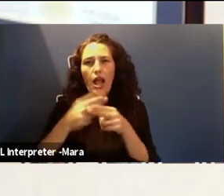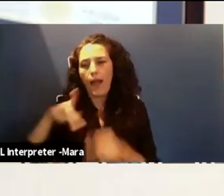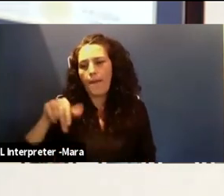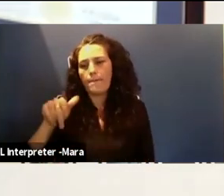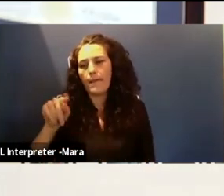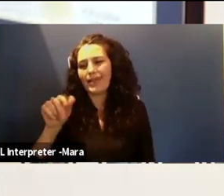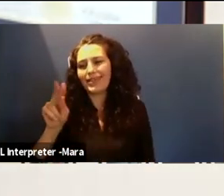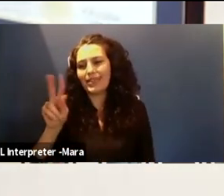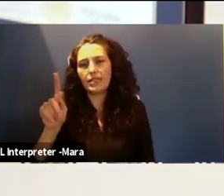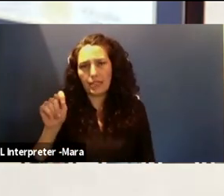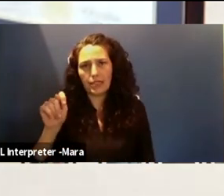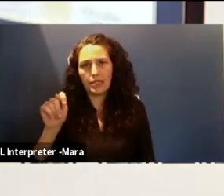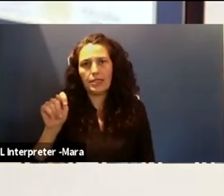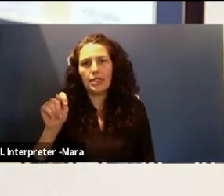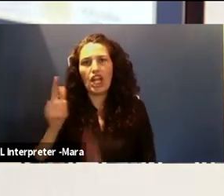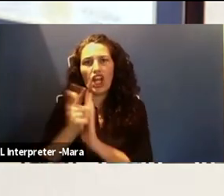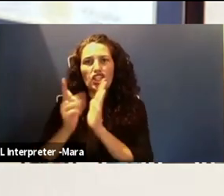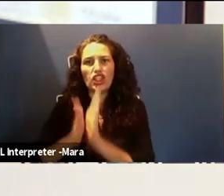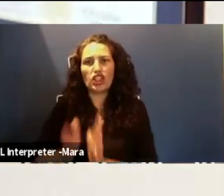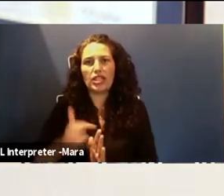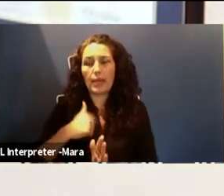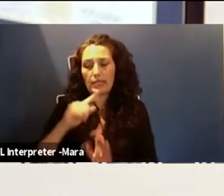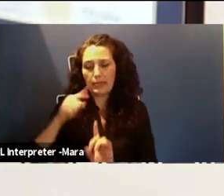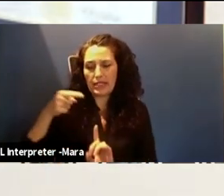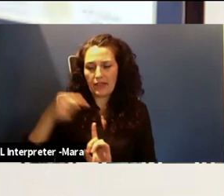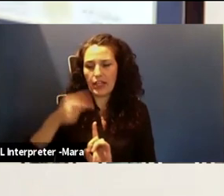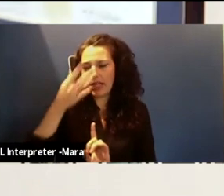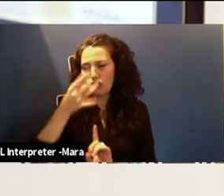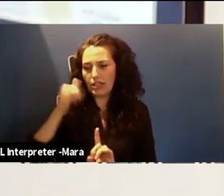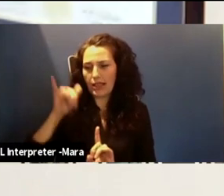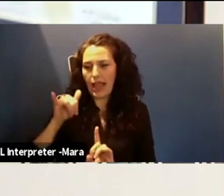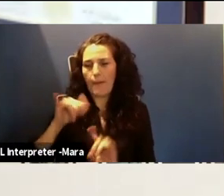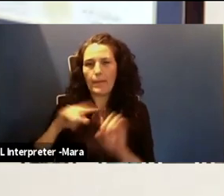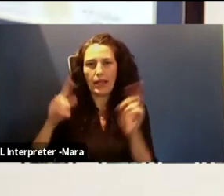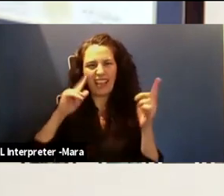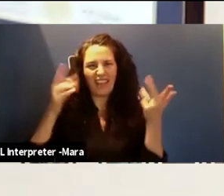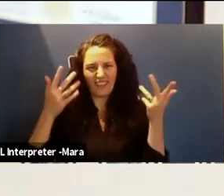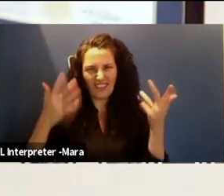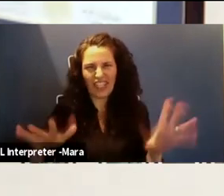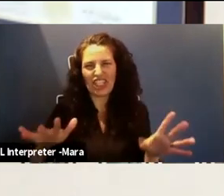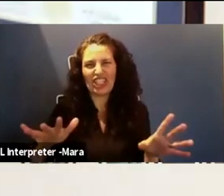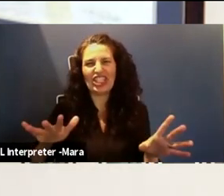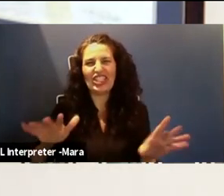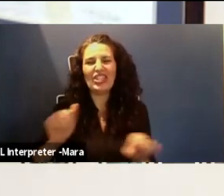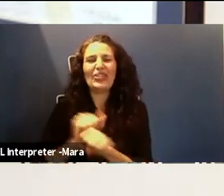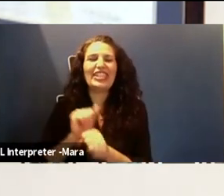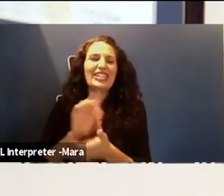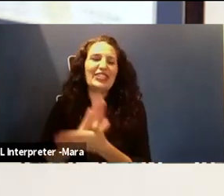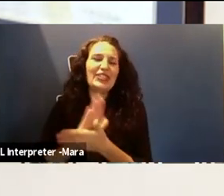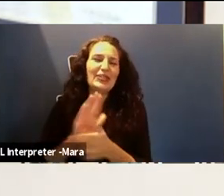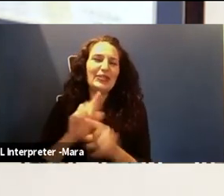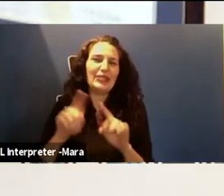And that's something that I would, uh, specifically be interested in. although I think I'm finished with school. Um, but just knowing that